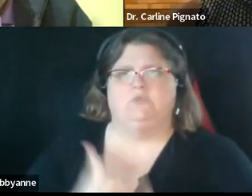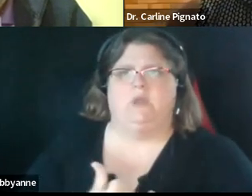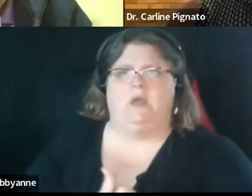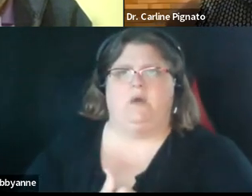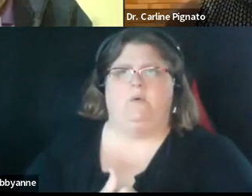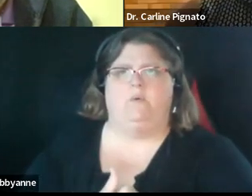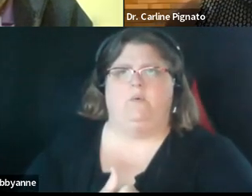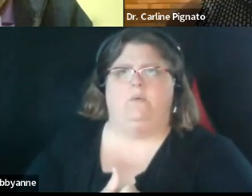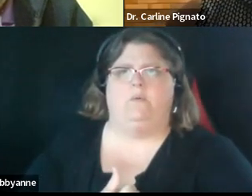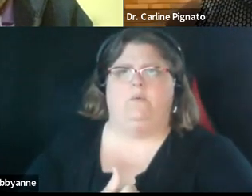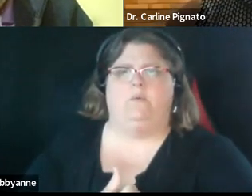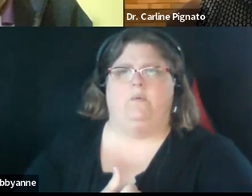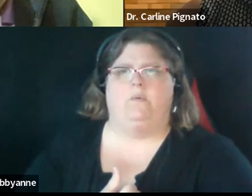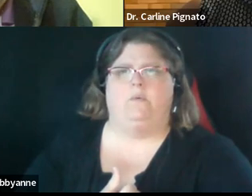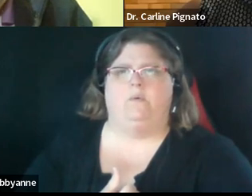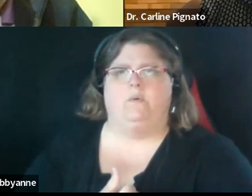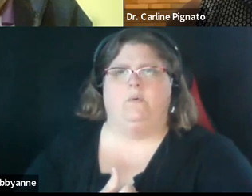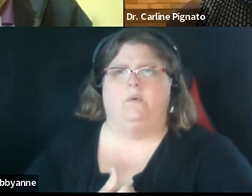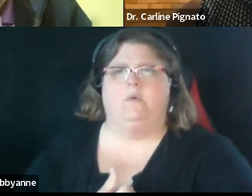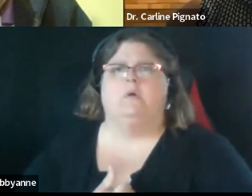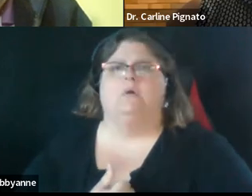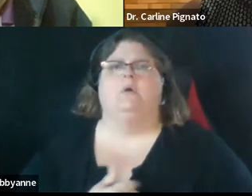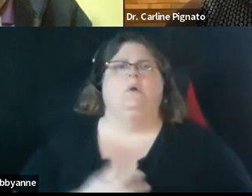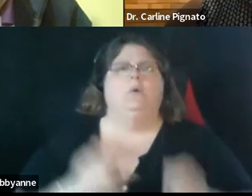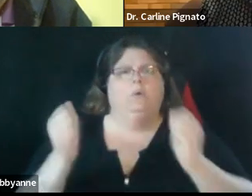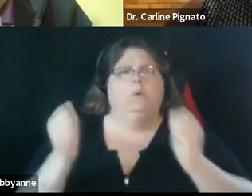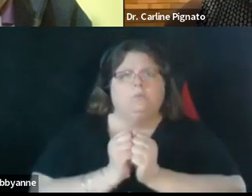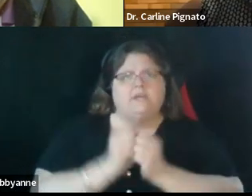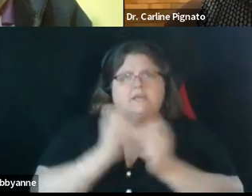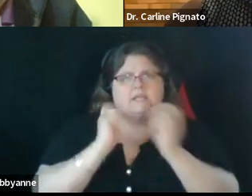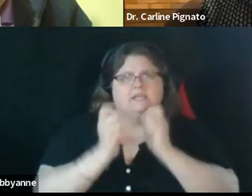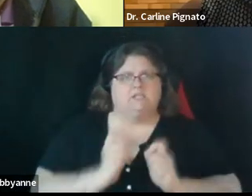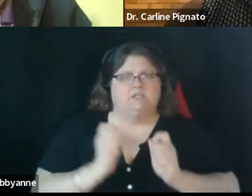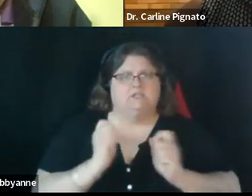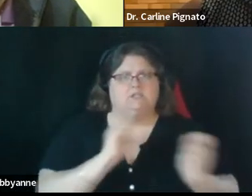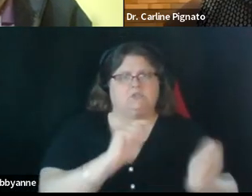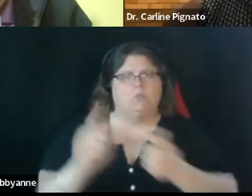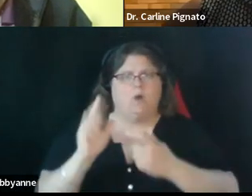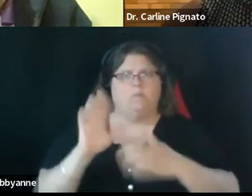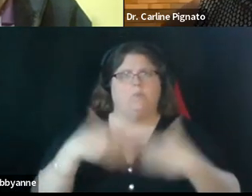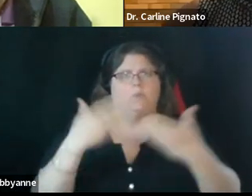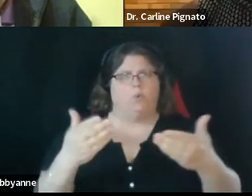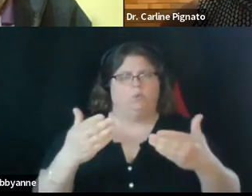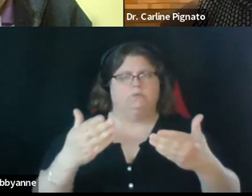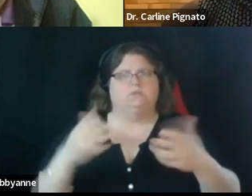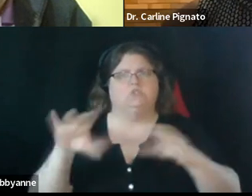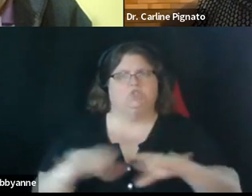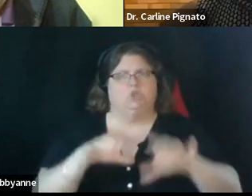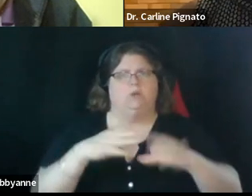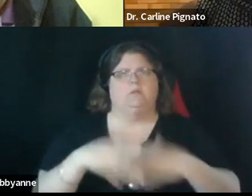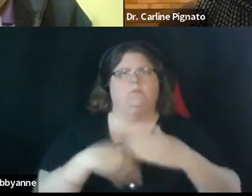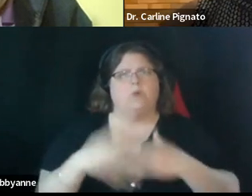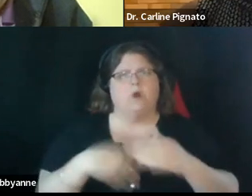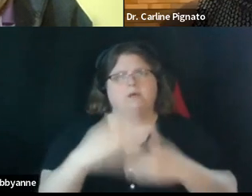um with the changes that everybody proposed at the table during this process i